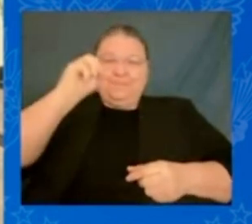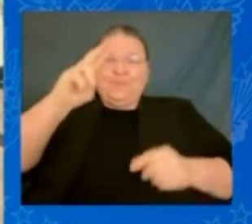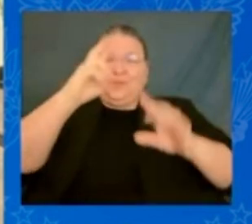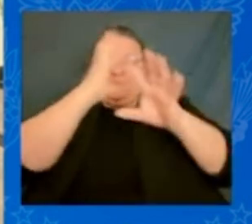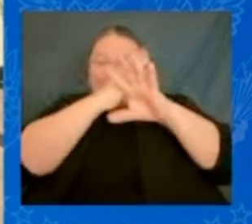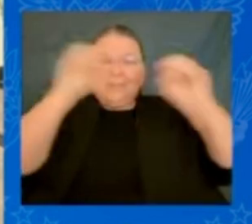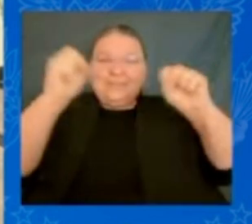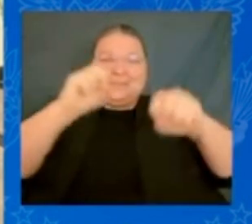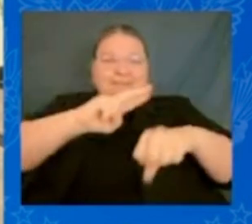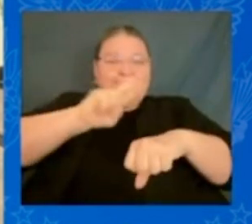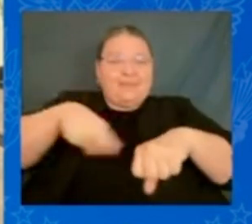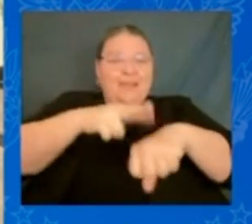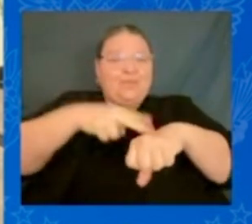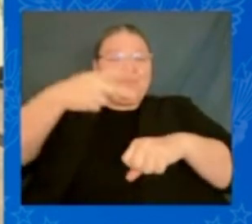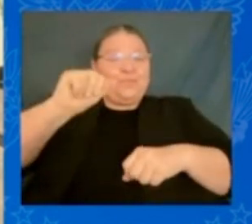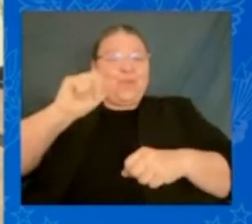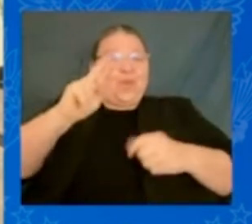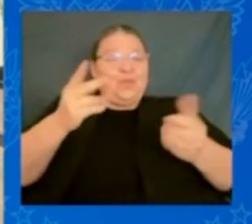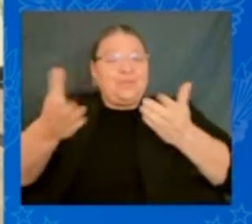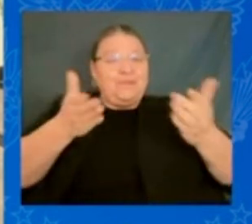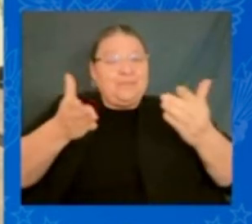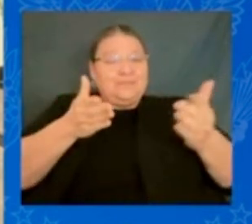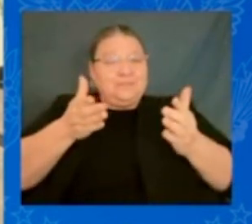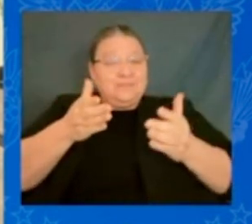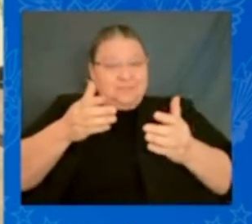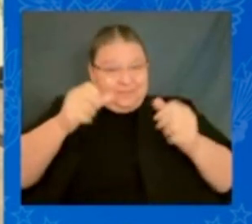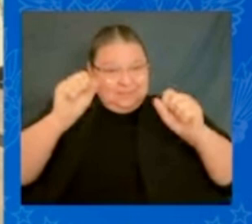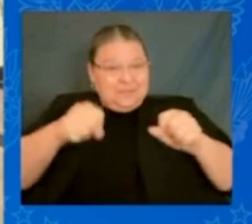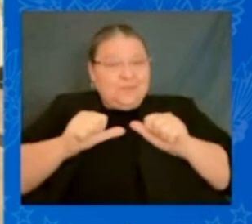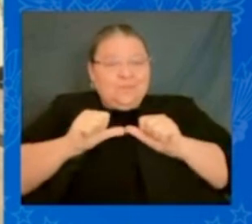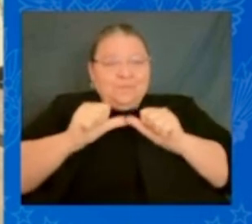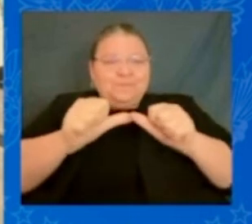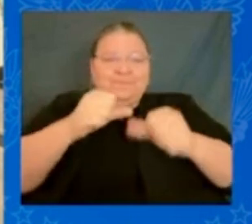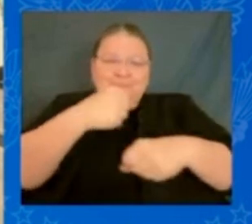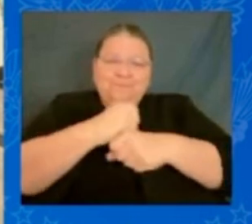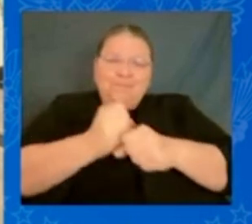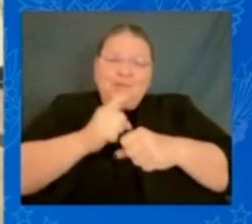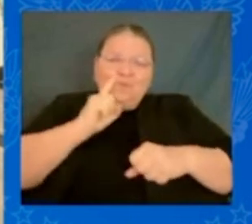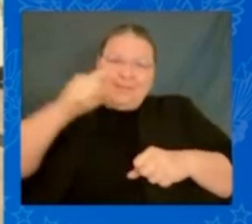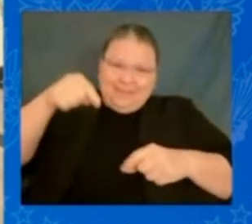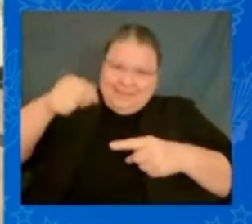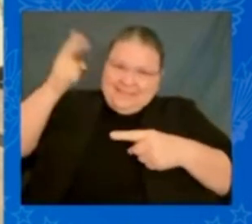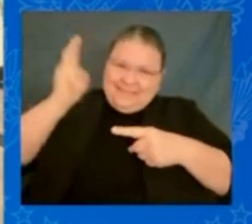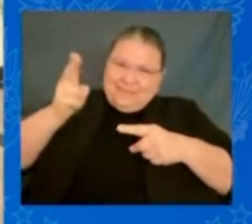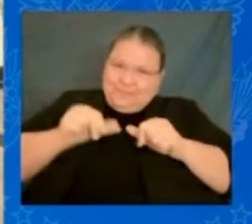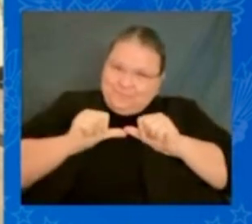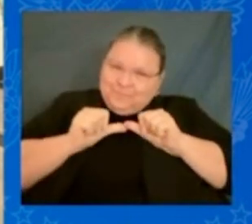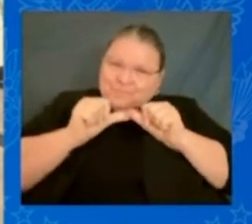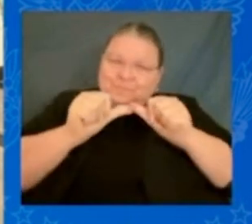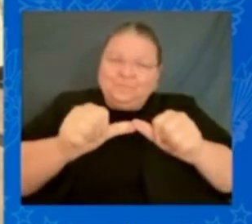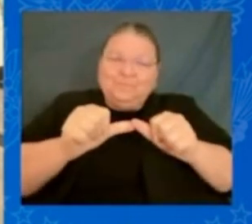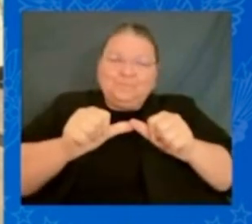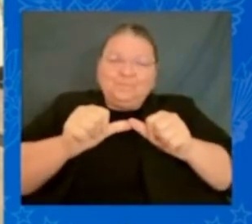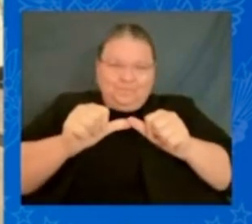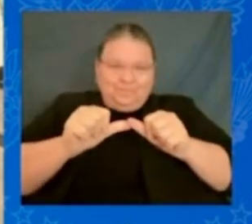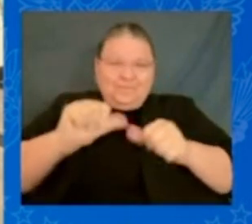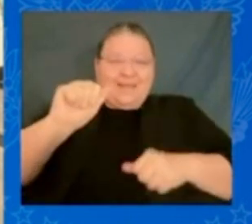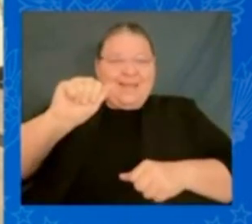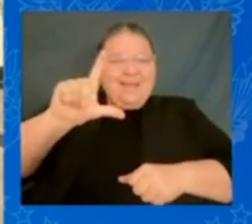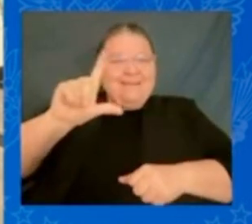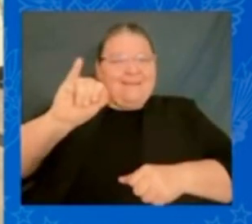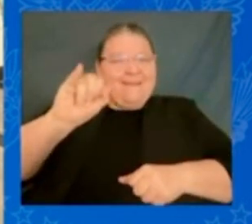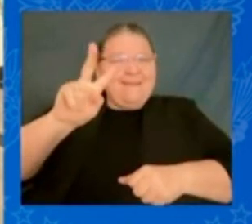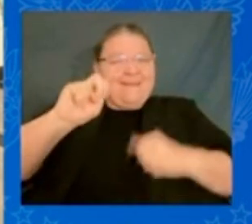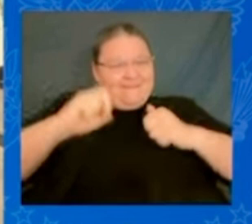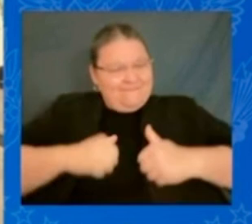vested in making sure that the story of Selma stays alive thank you but I